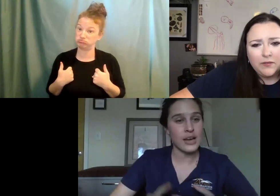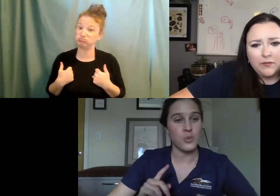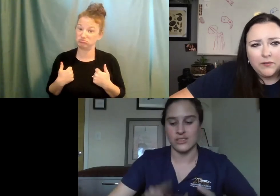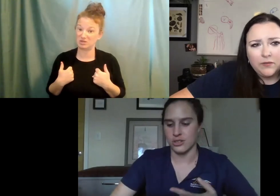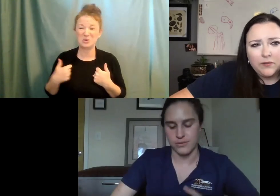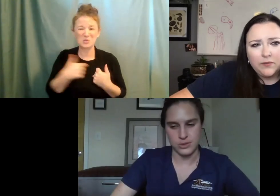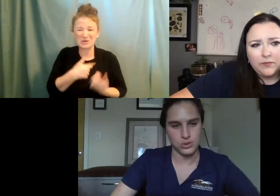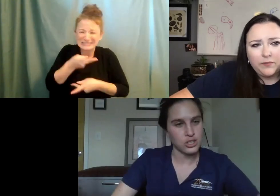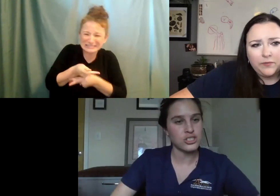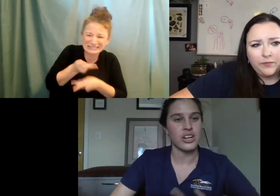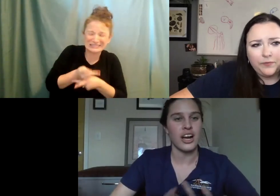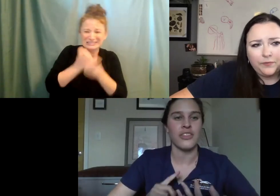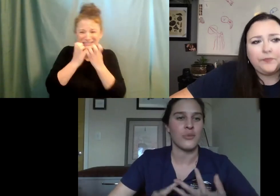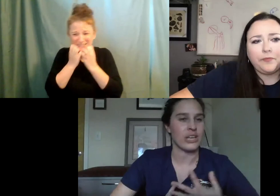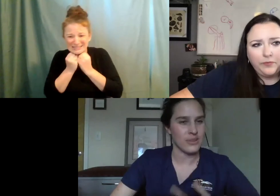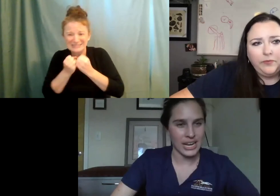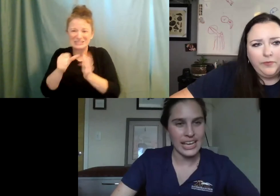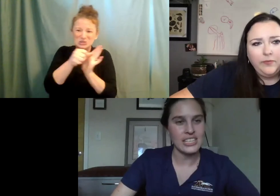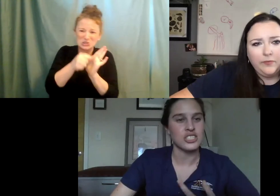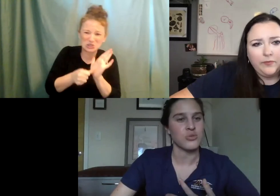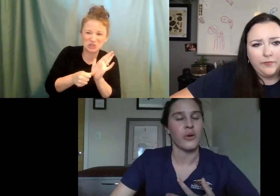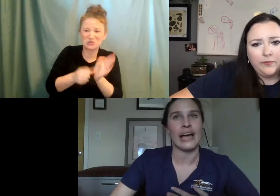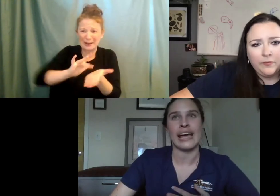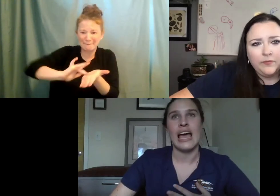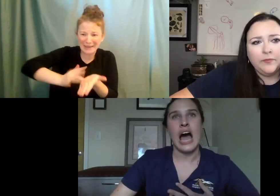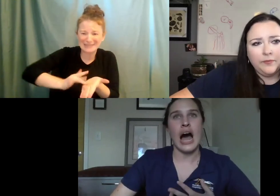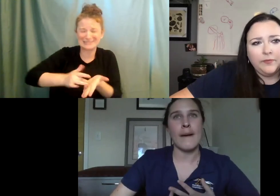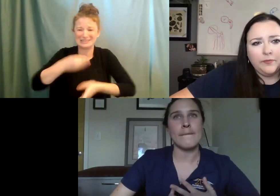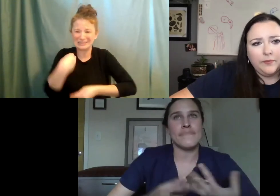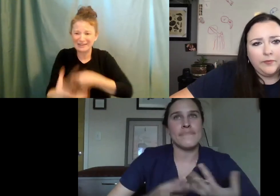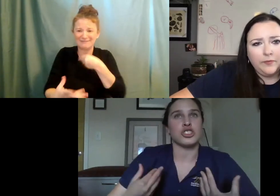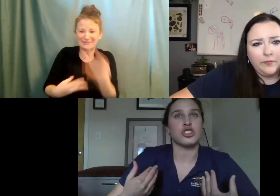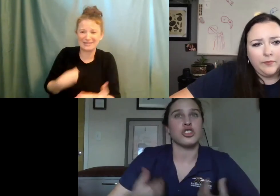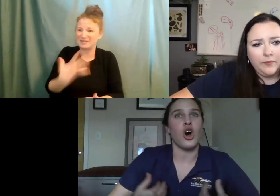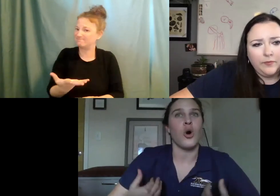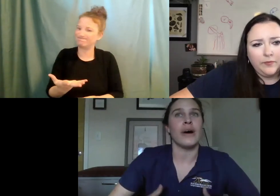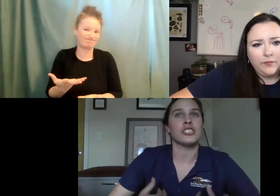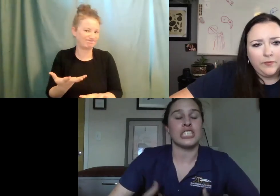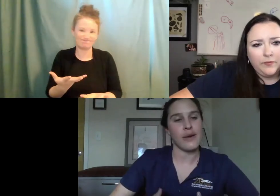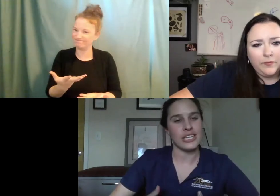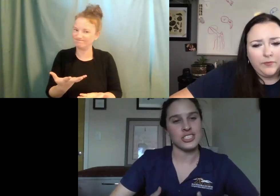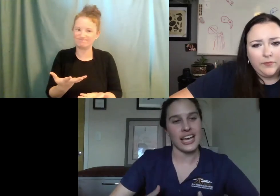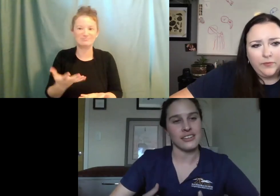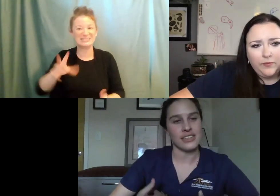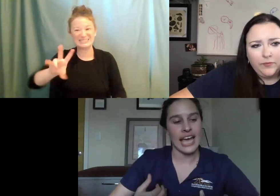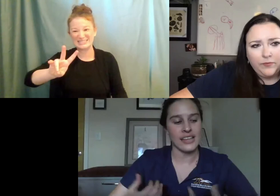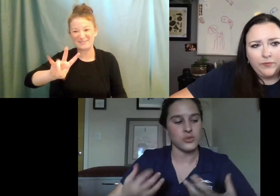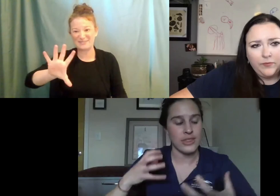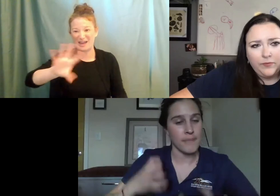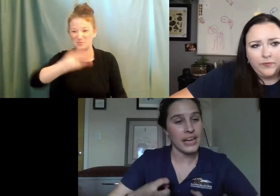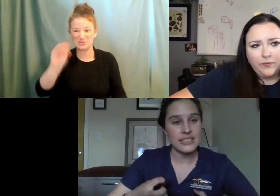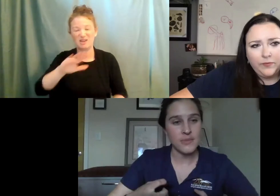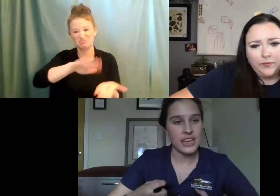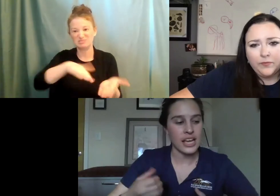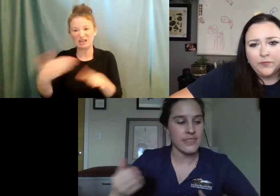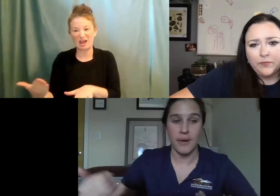know, treat them, we do surgery on them. We get the medications right away. Um, there's just so much damage that cats,